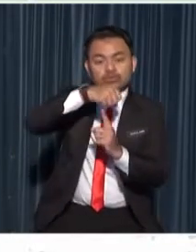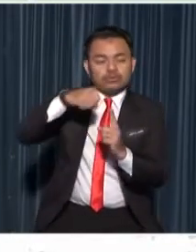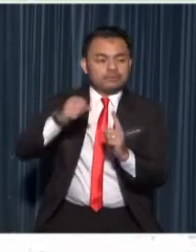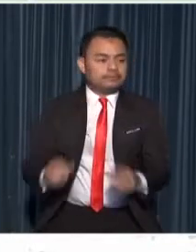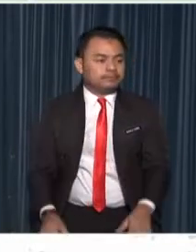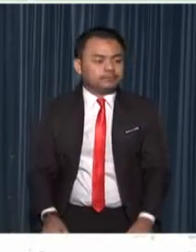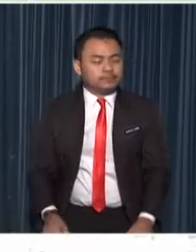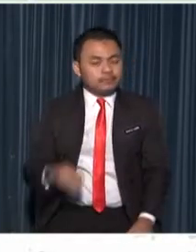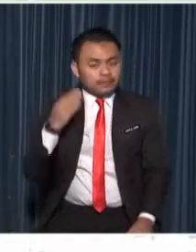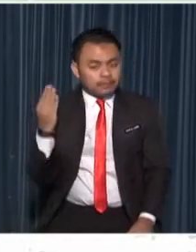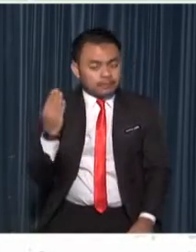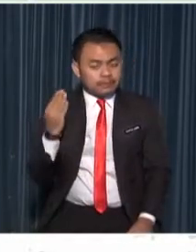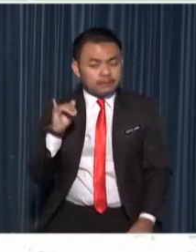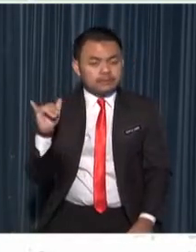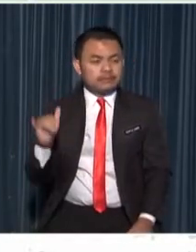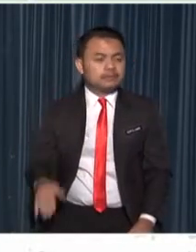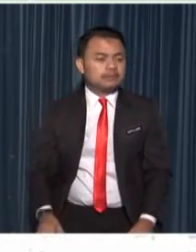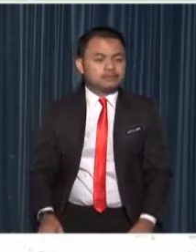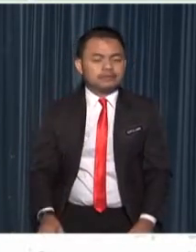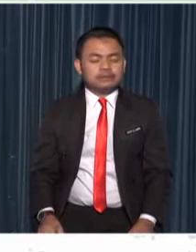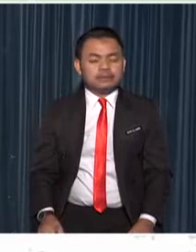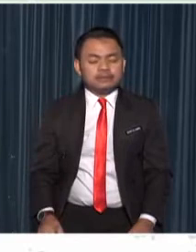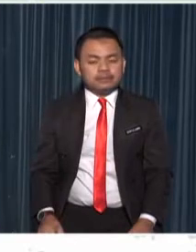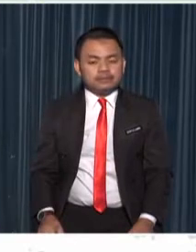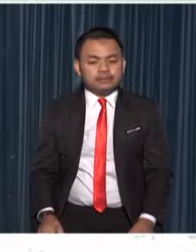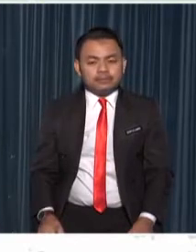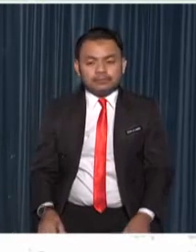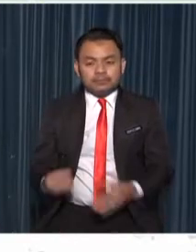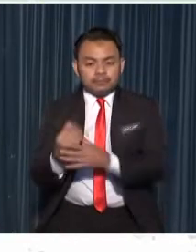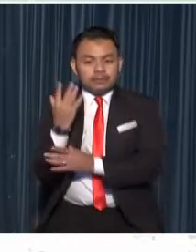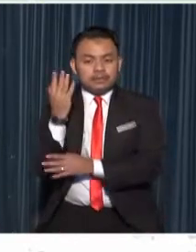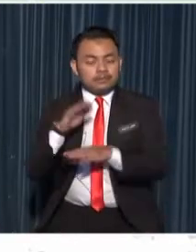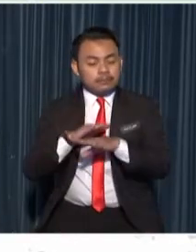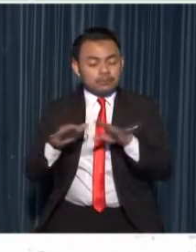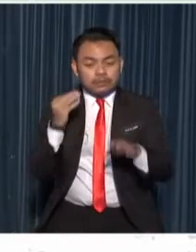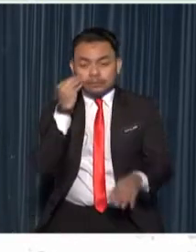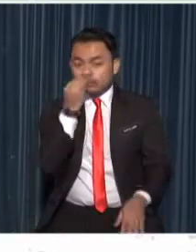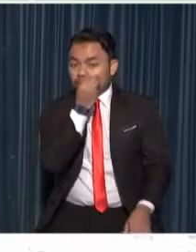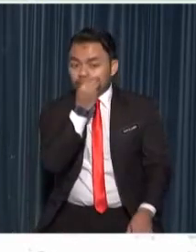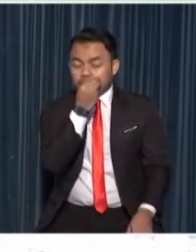usually non-flowering plants reproduce through spas